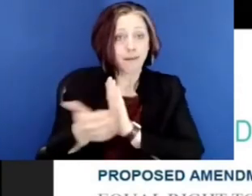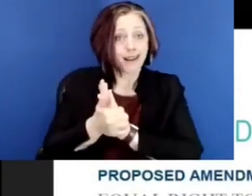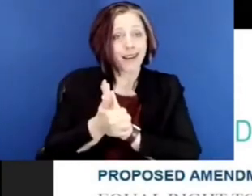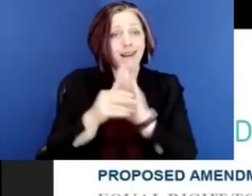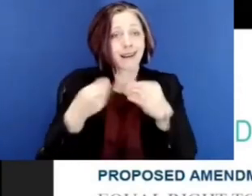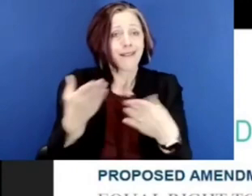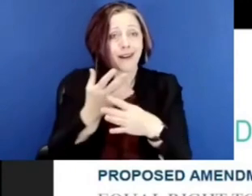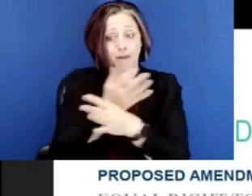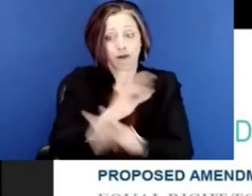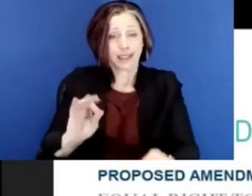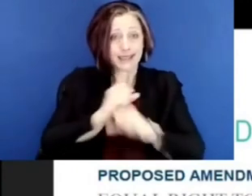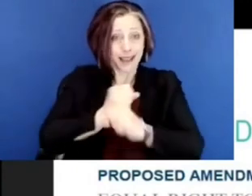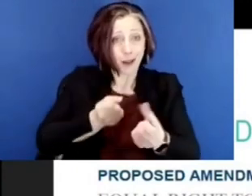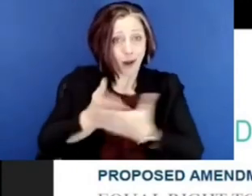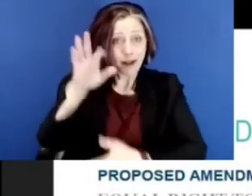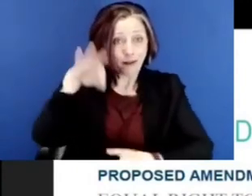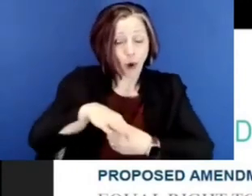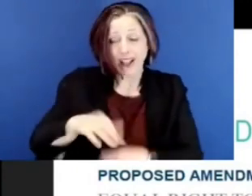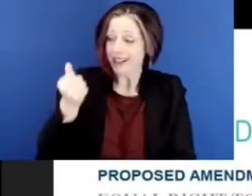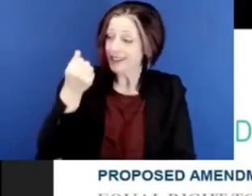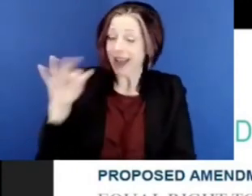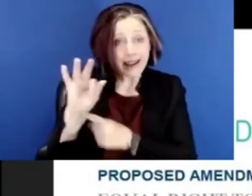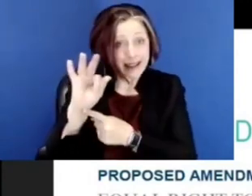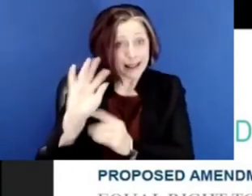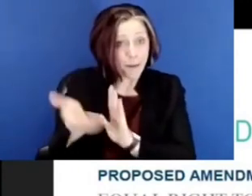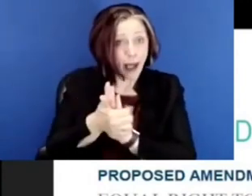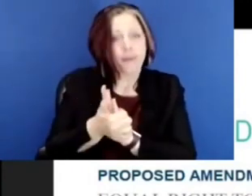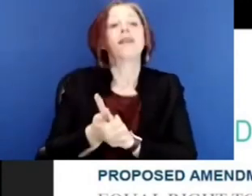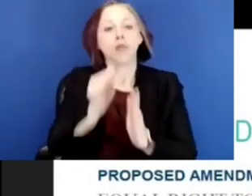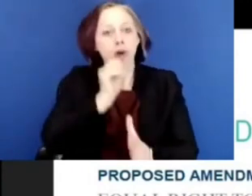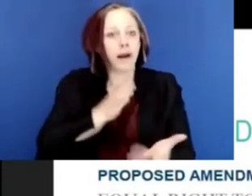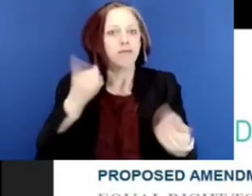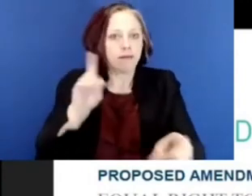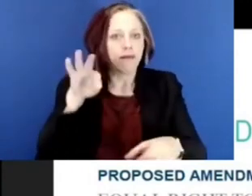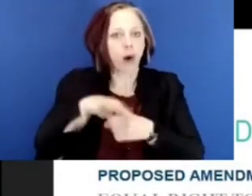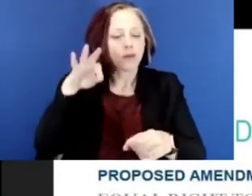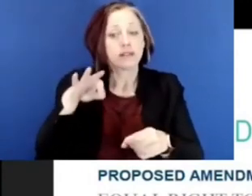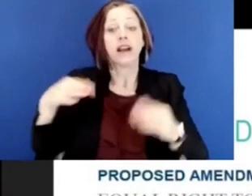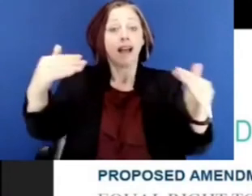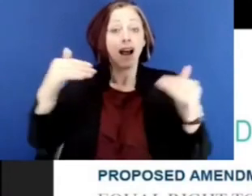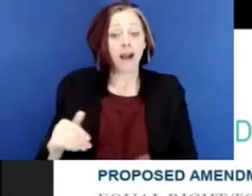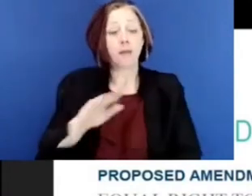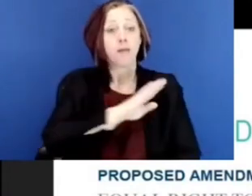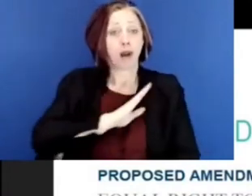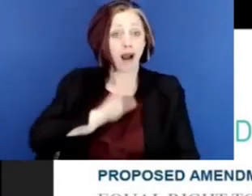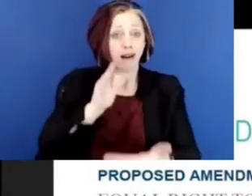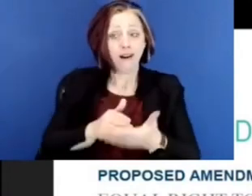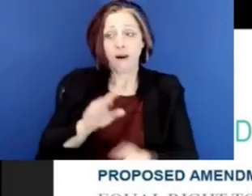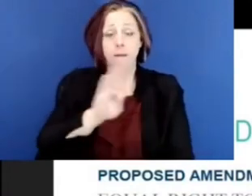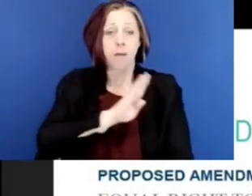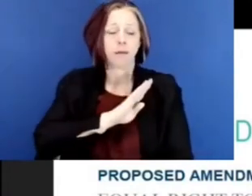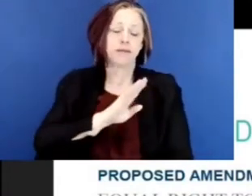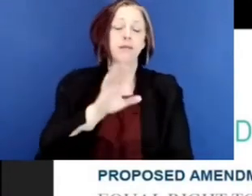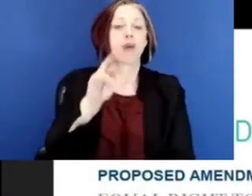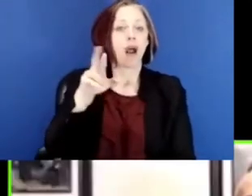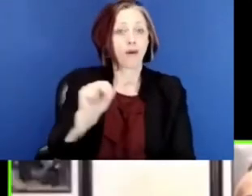freed slaves the right to vote, or the 19th Amendment, which gave women the right to vote. then, course, Brown versus Board of Education, the landmark Supreme